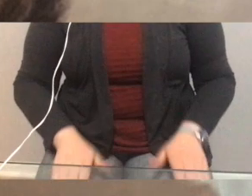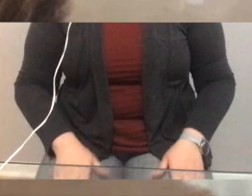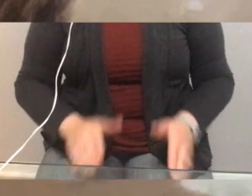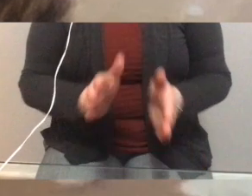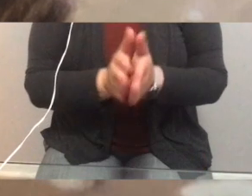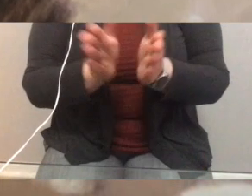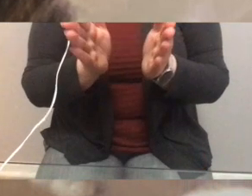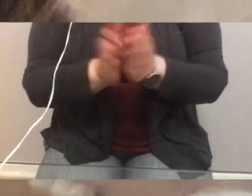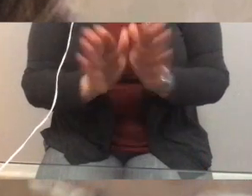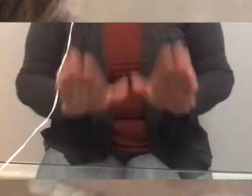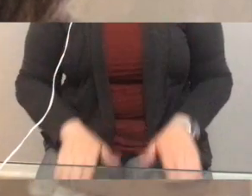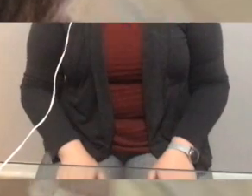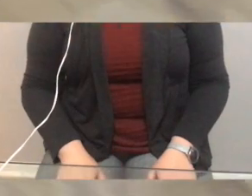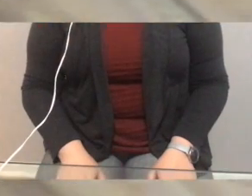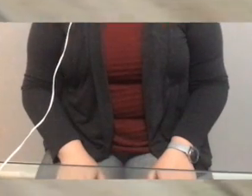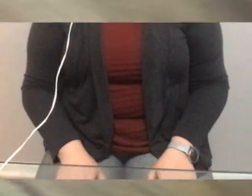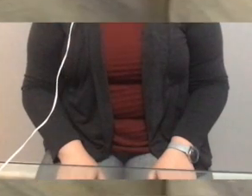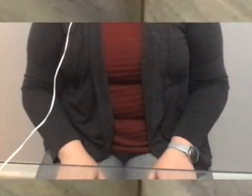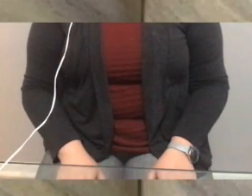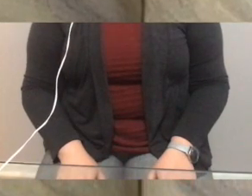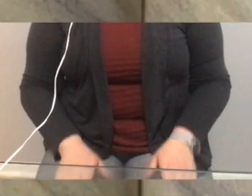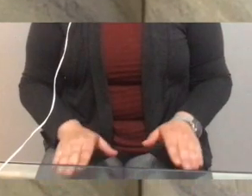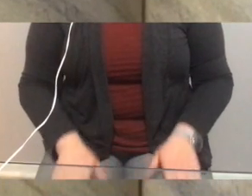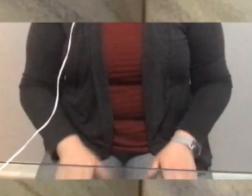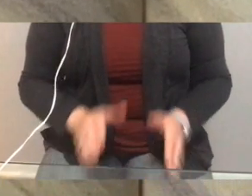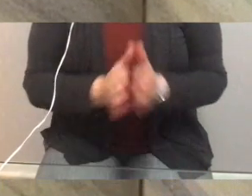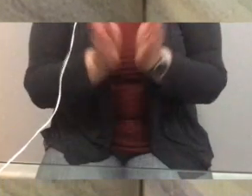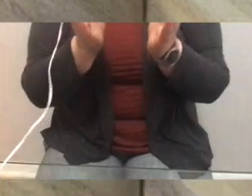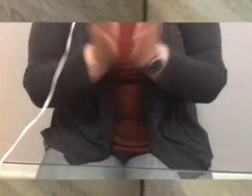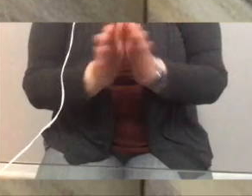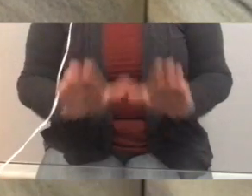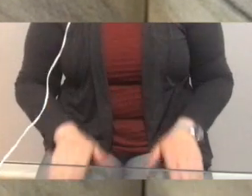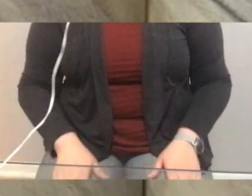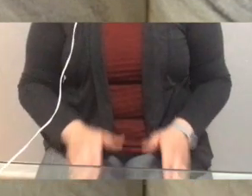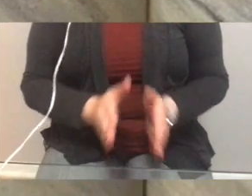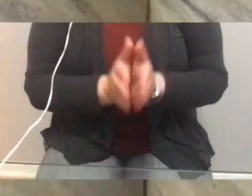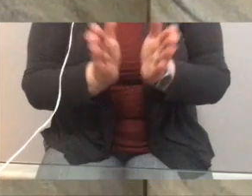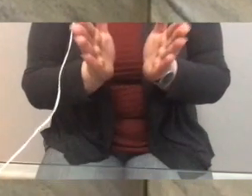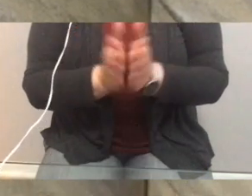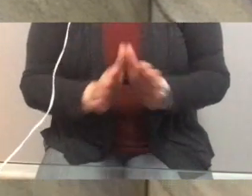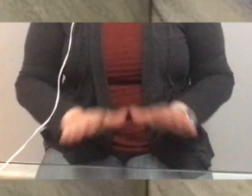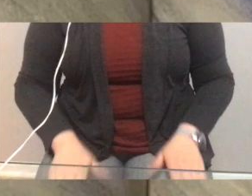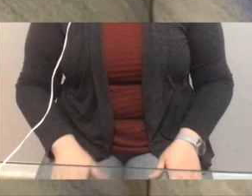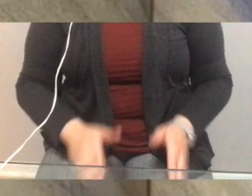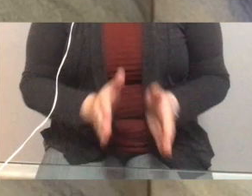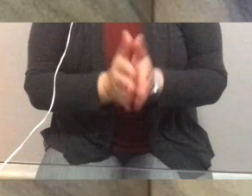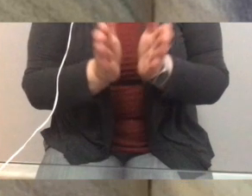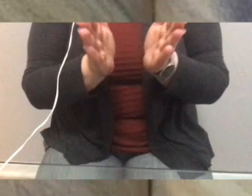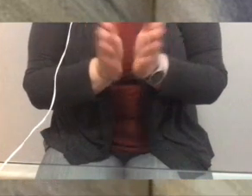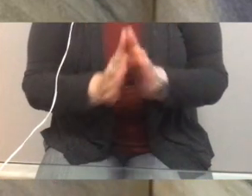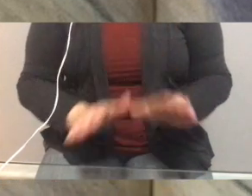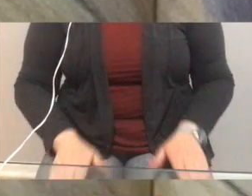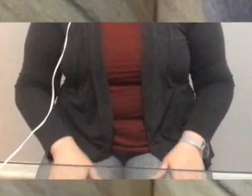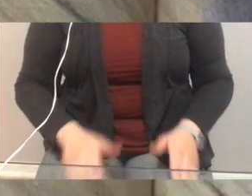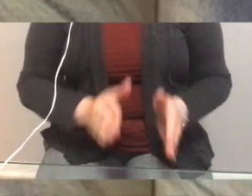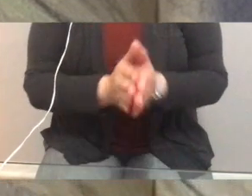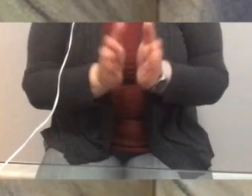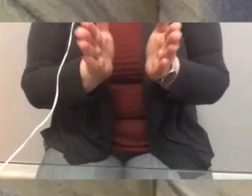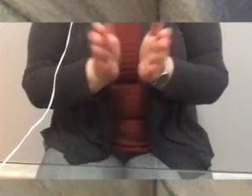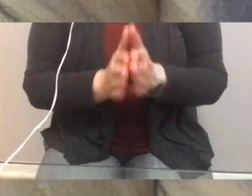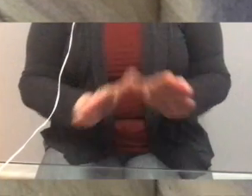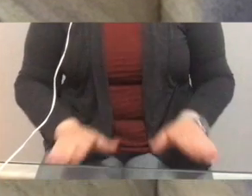dear Georgie with a stone the stone is too dry dear Liza dear